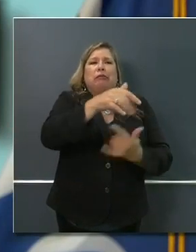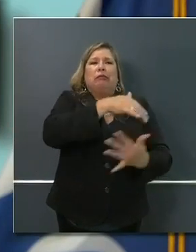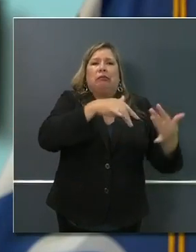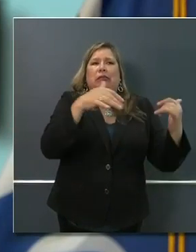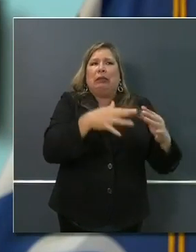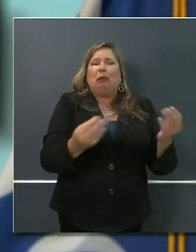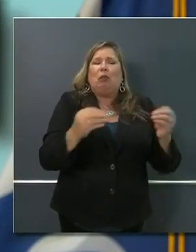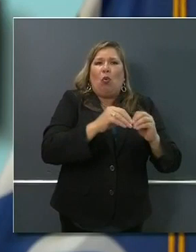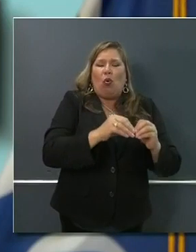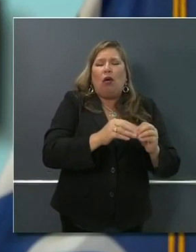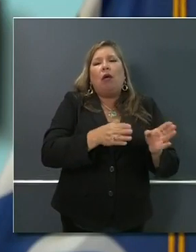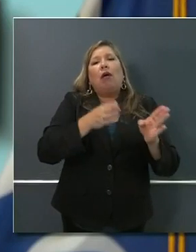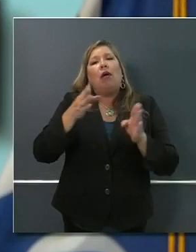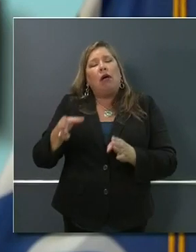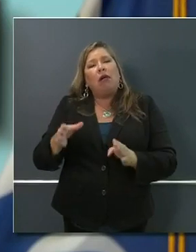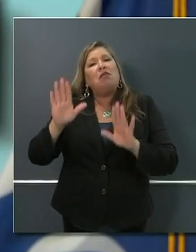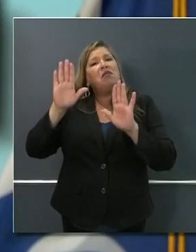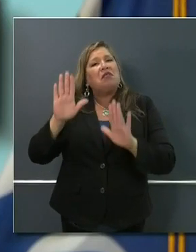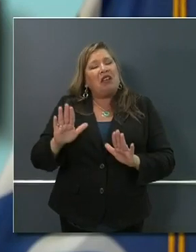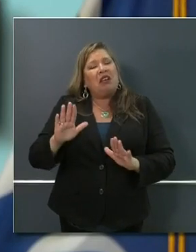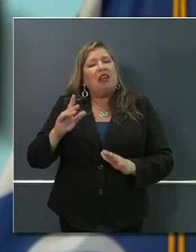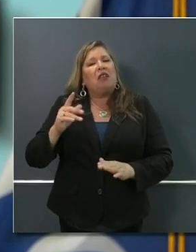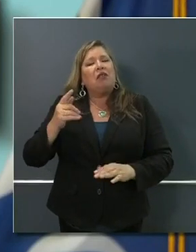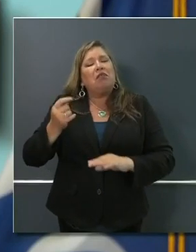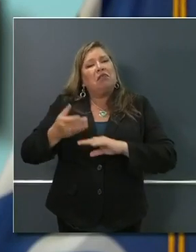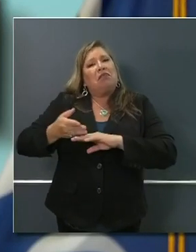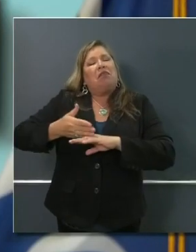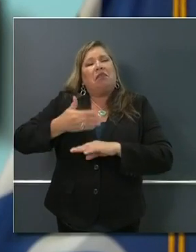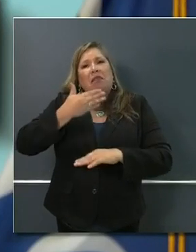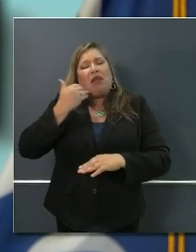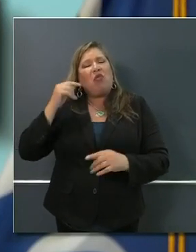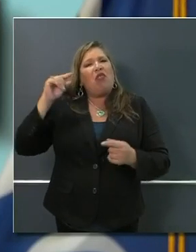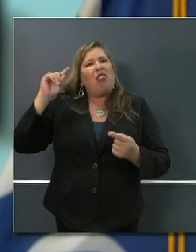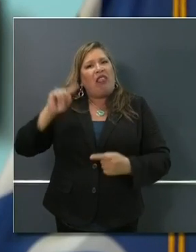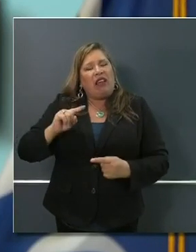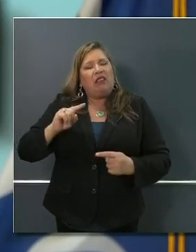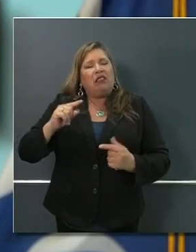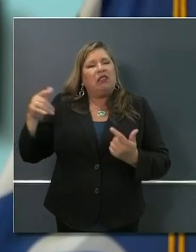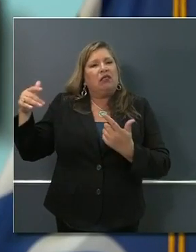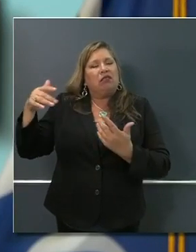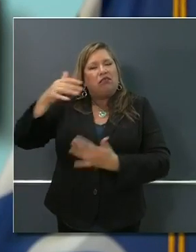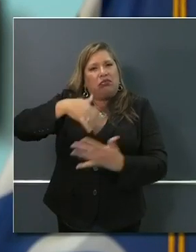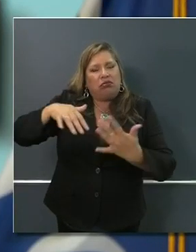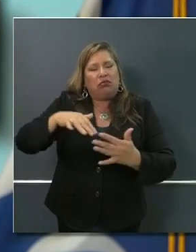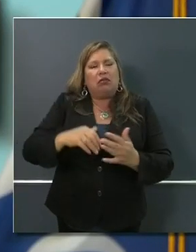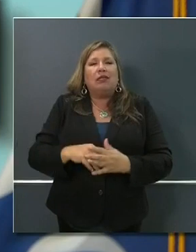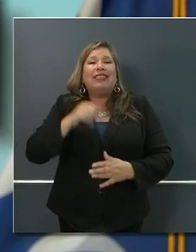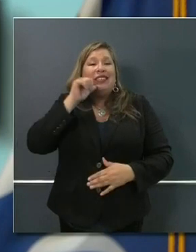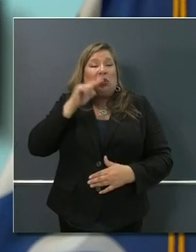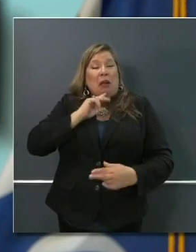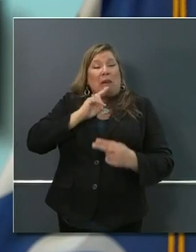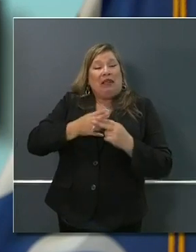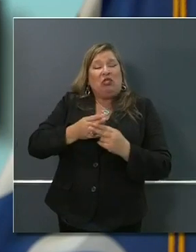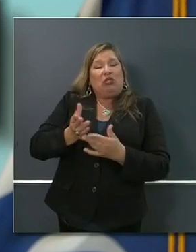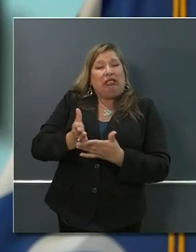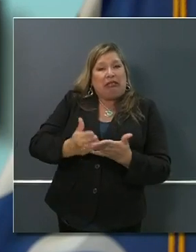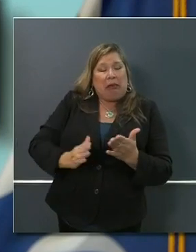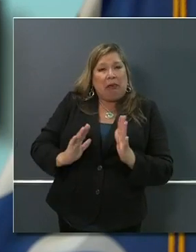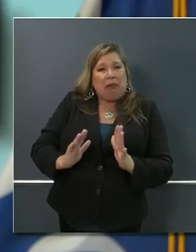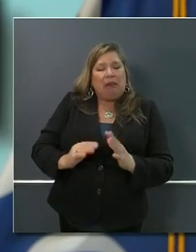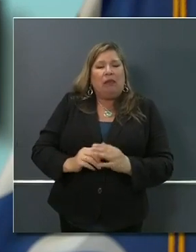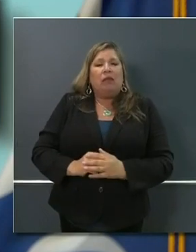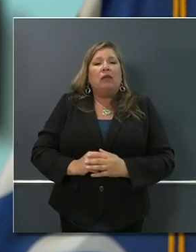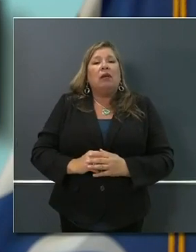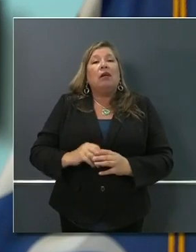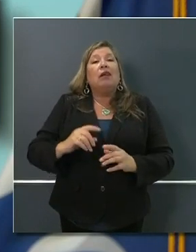talking about those concerns and talked a little bit more about it yesterday. I will, to answer your question, be making some